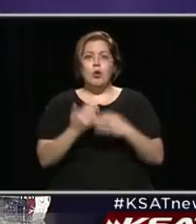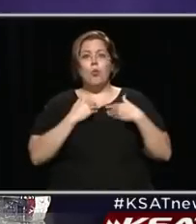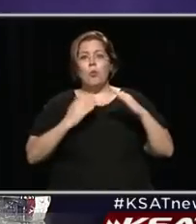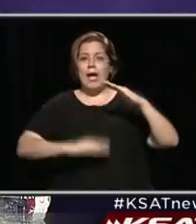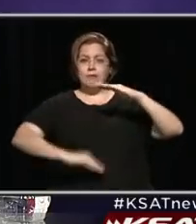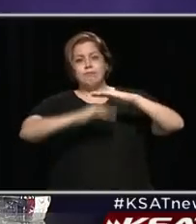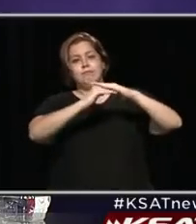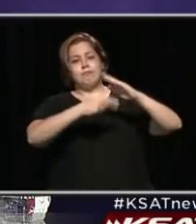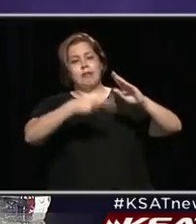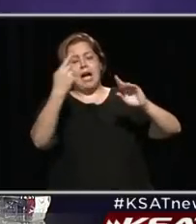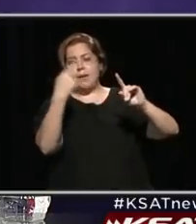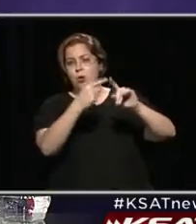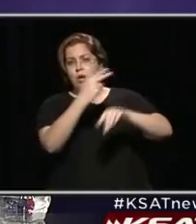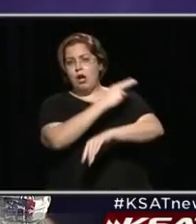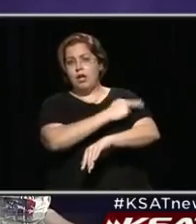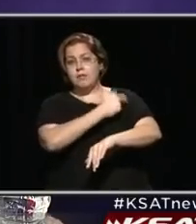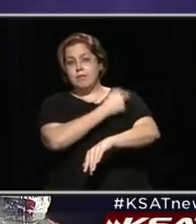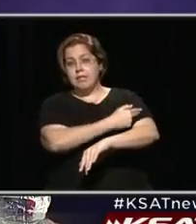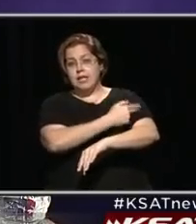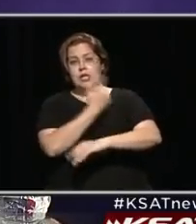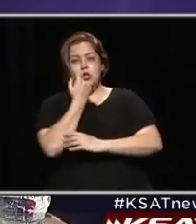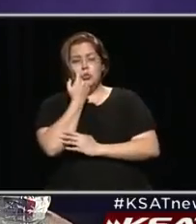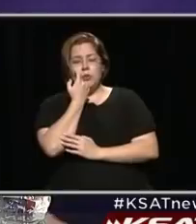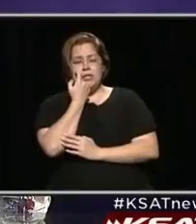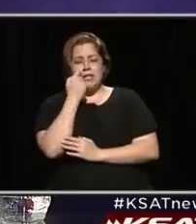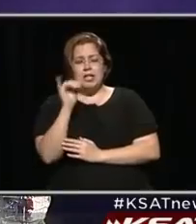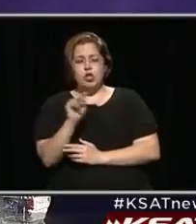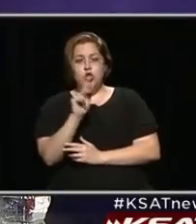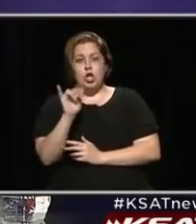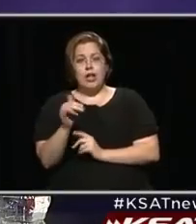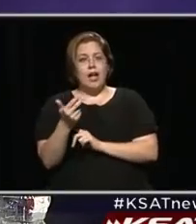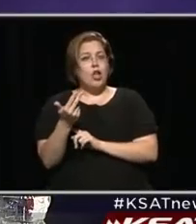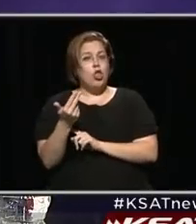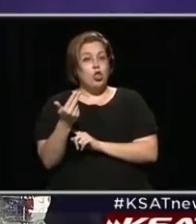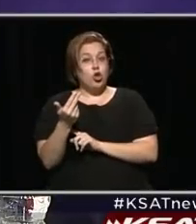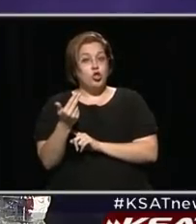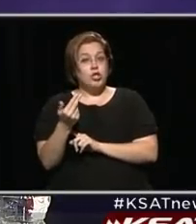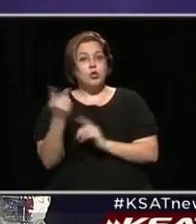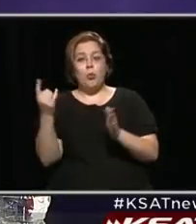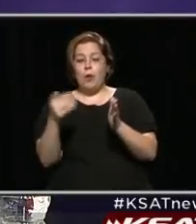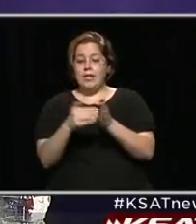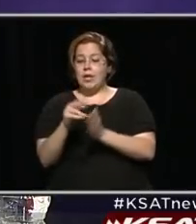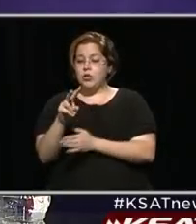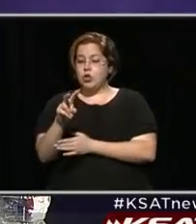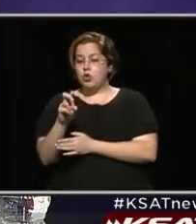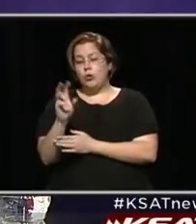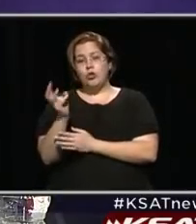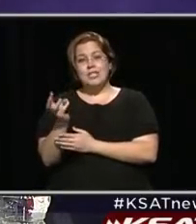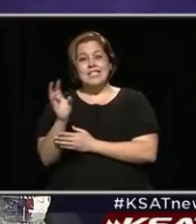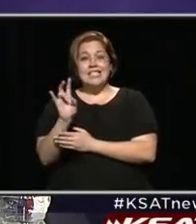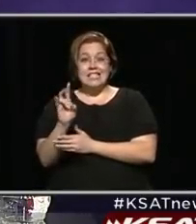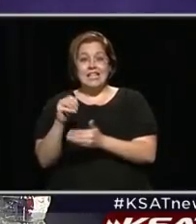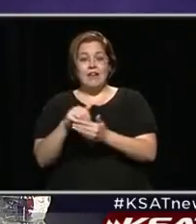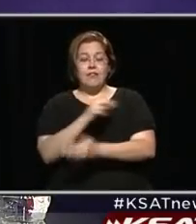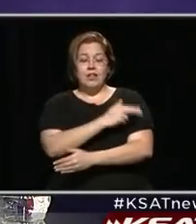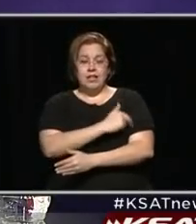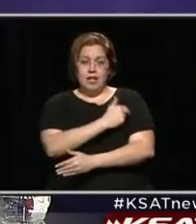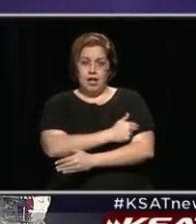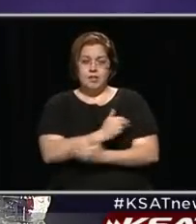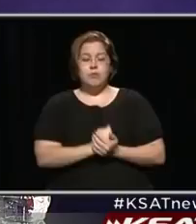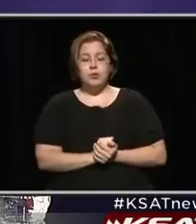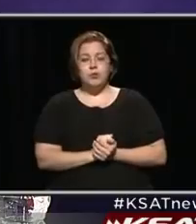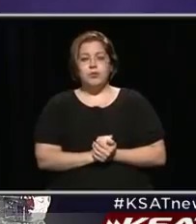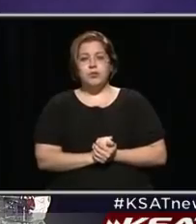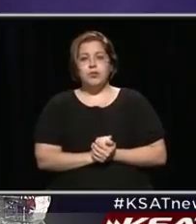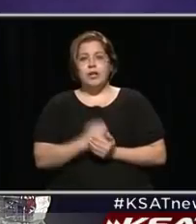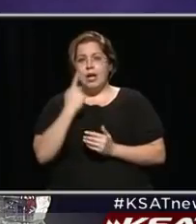point on hospitalizations on July the 13th with 1,267 in the hospital. And